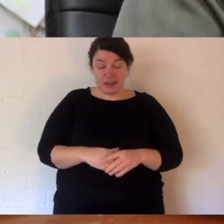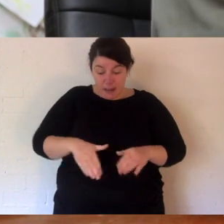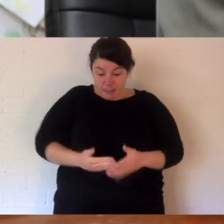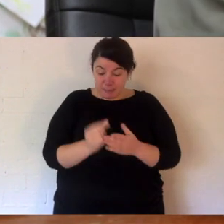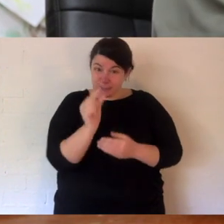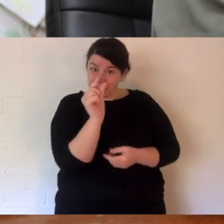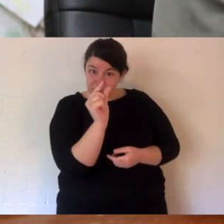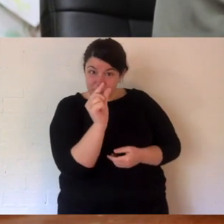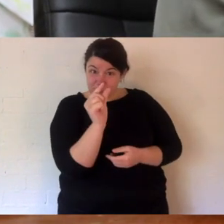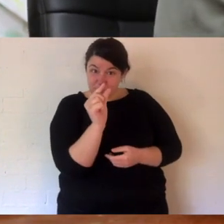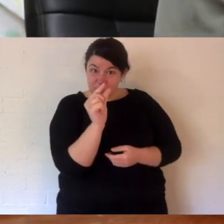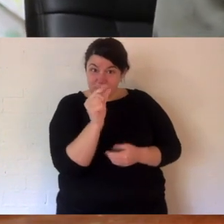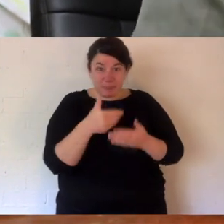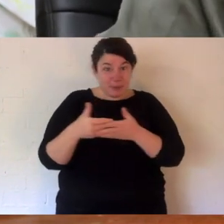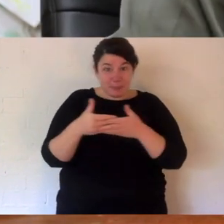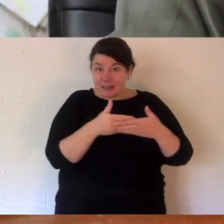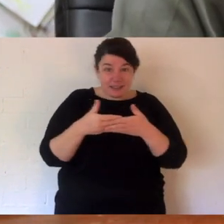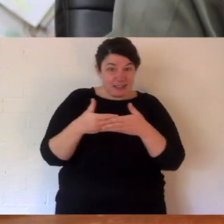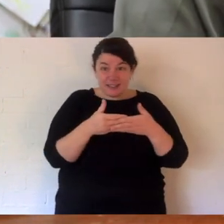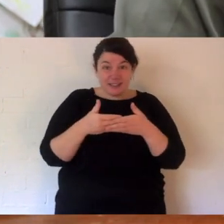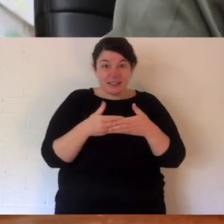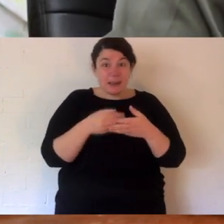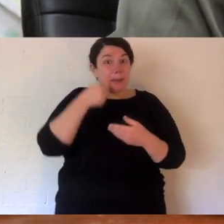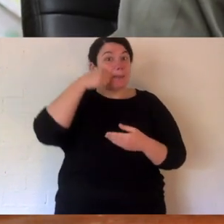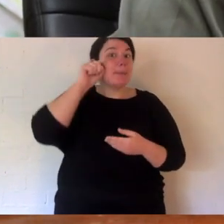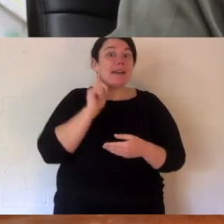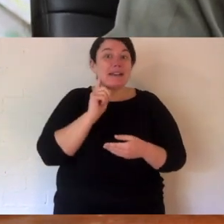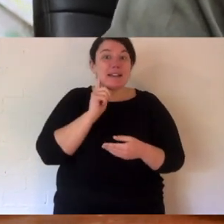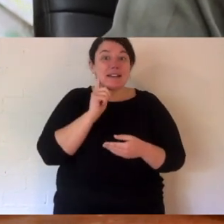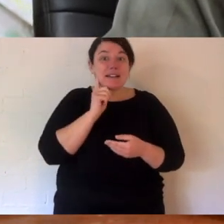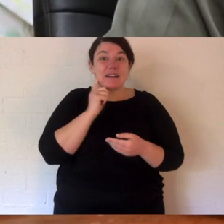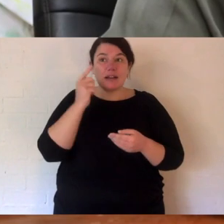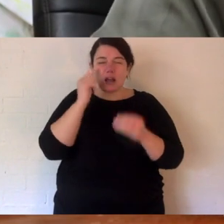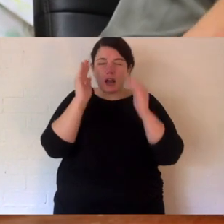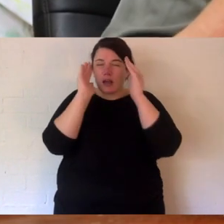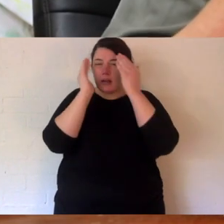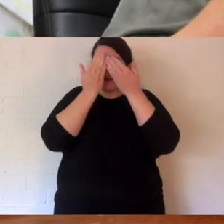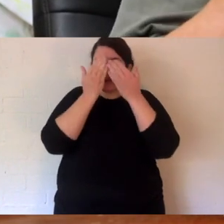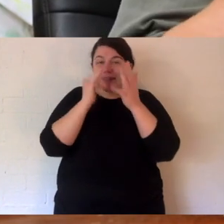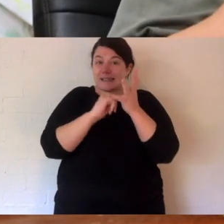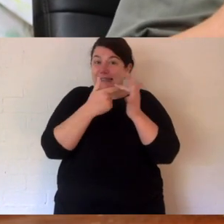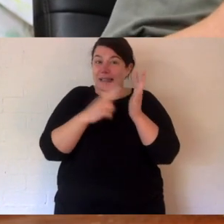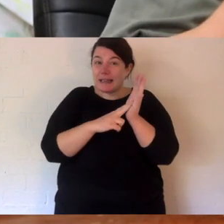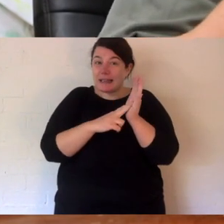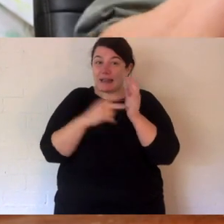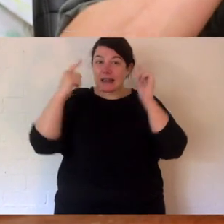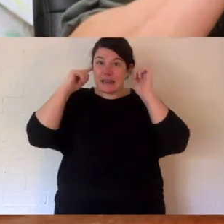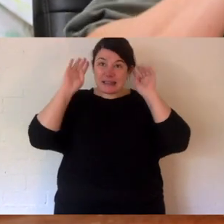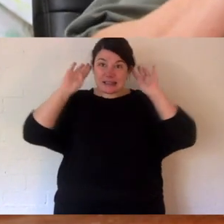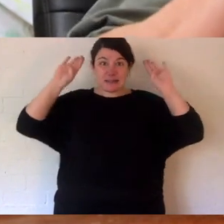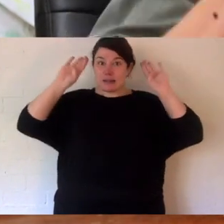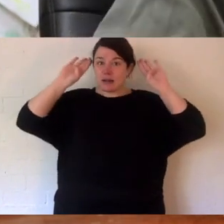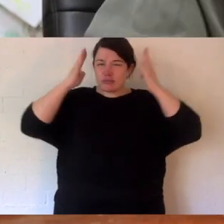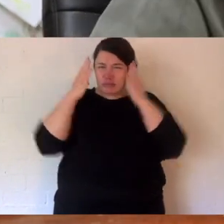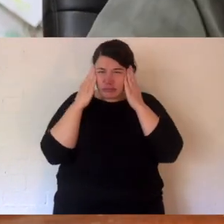And she gives birth to a joey. It's this big, the size of a grain of rice. The joey is pink. Its eyes are there, but they're covered over with skin. The ears